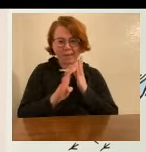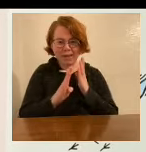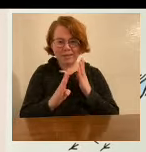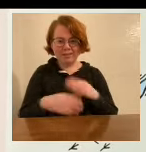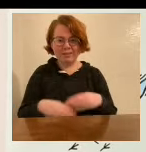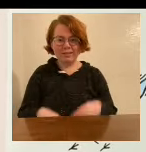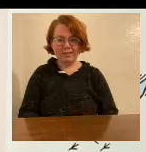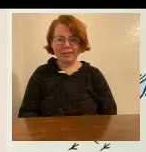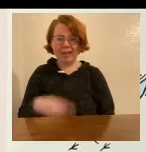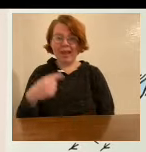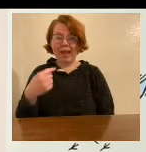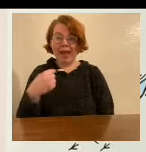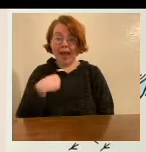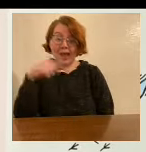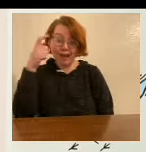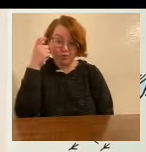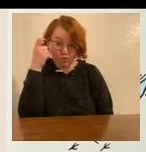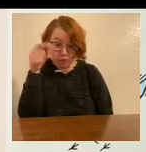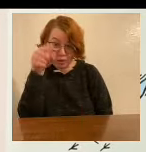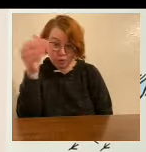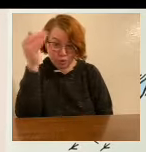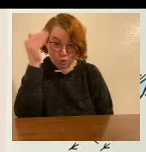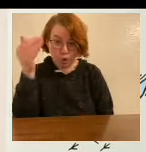I have dreams, you know.